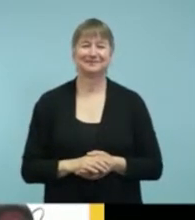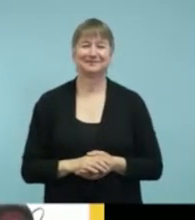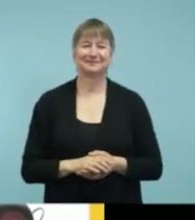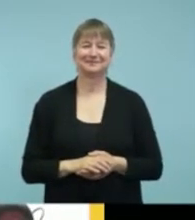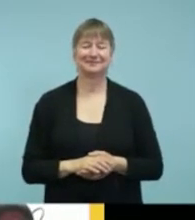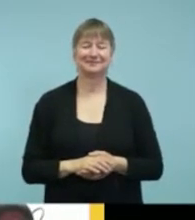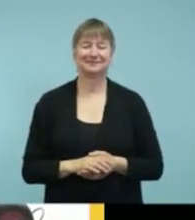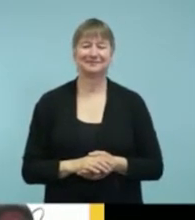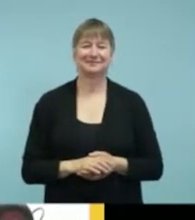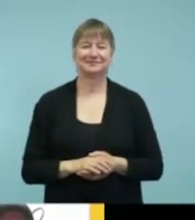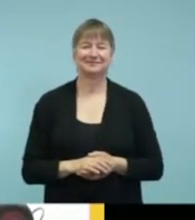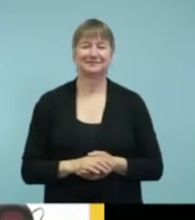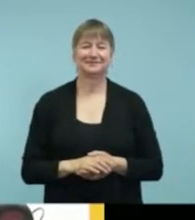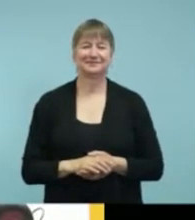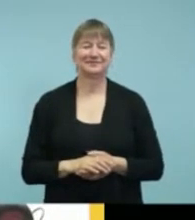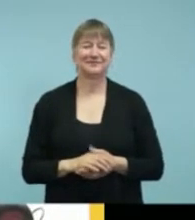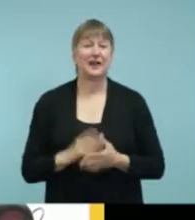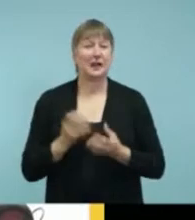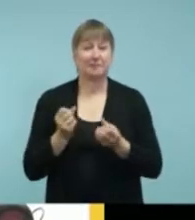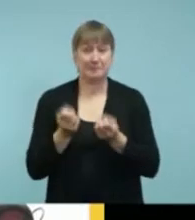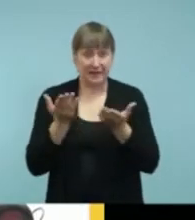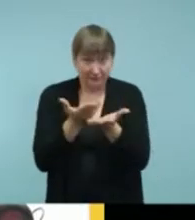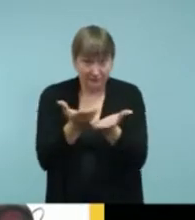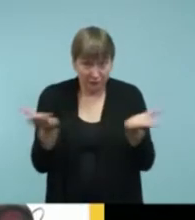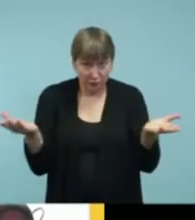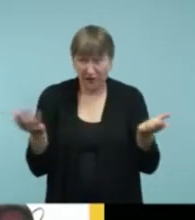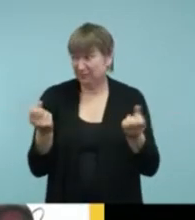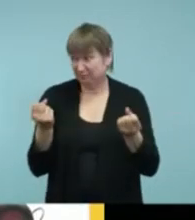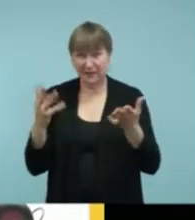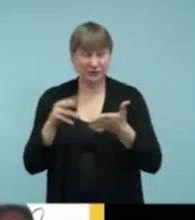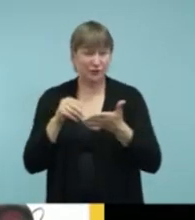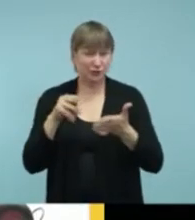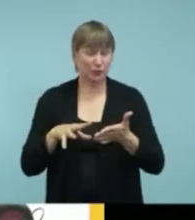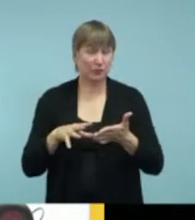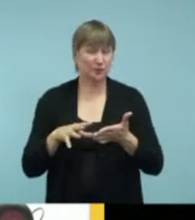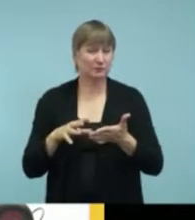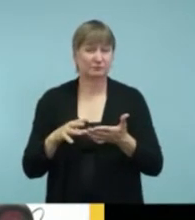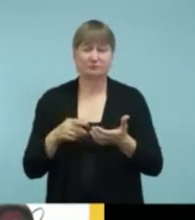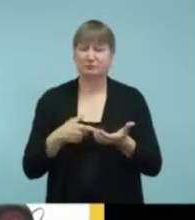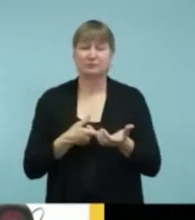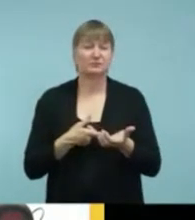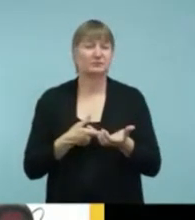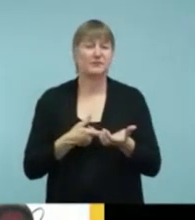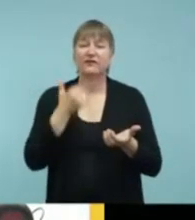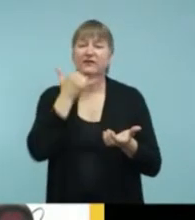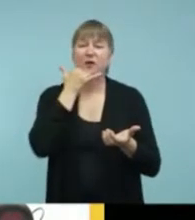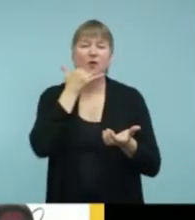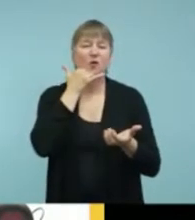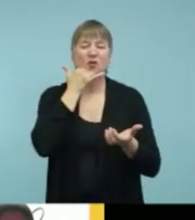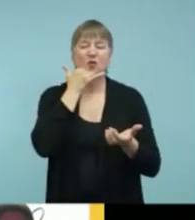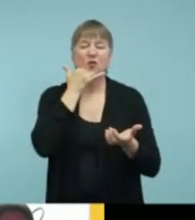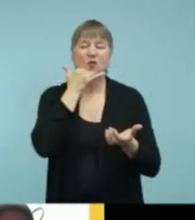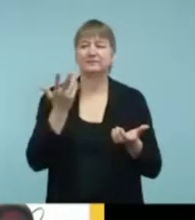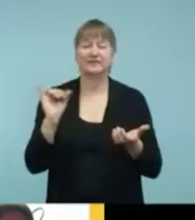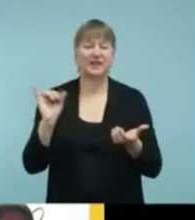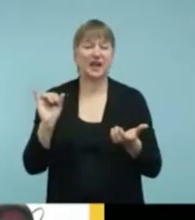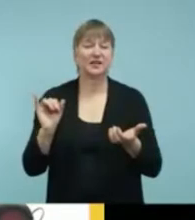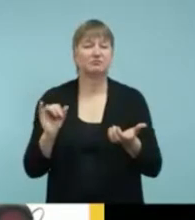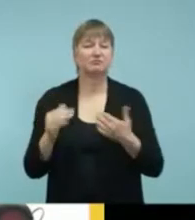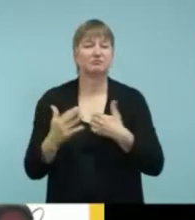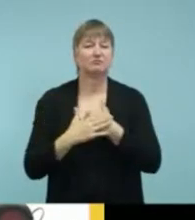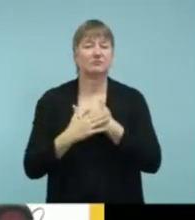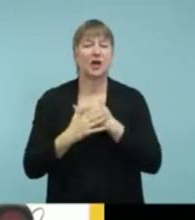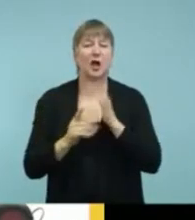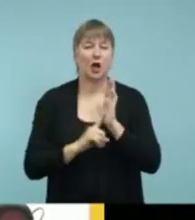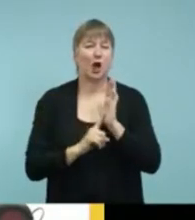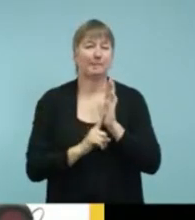Many of you and many of our students now, I think, use their cell phone to work as an alarm. Now, I